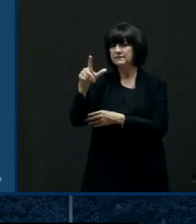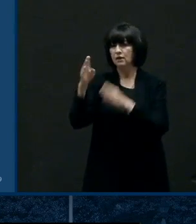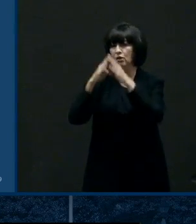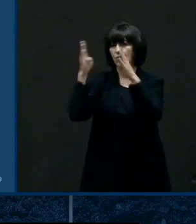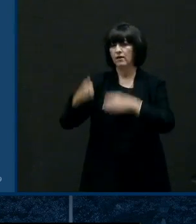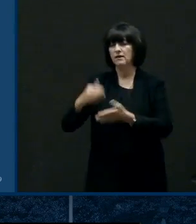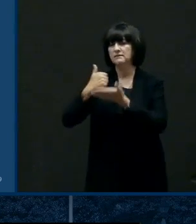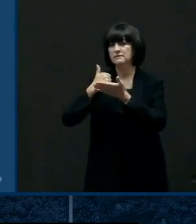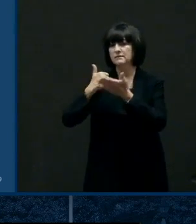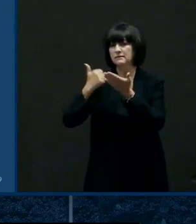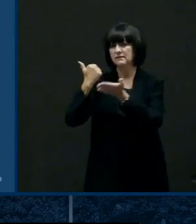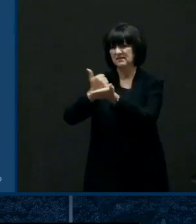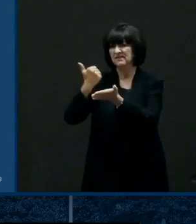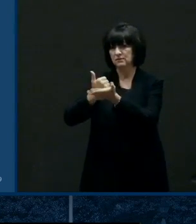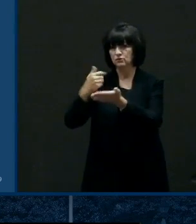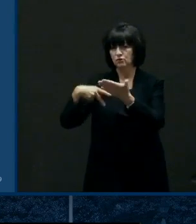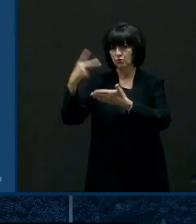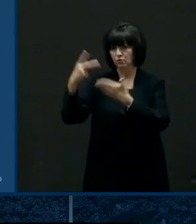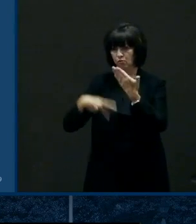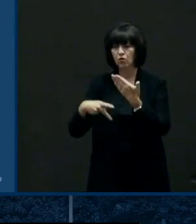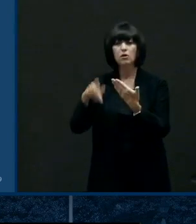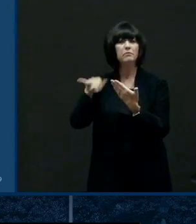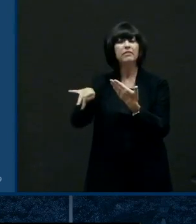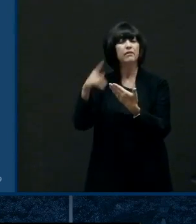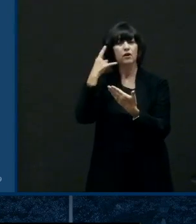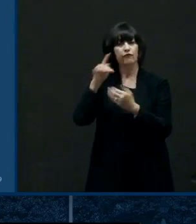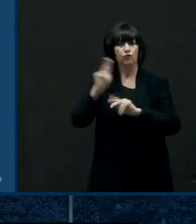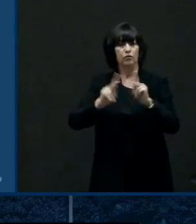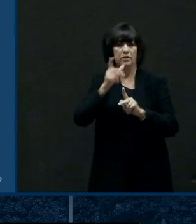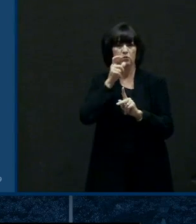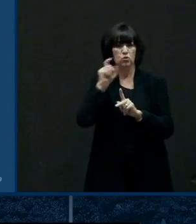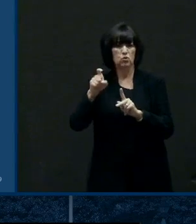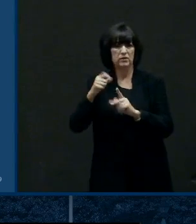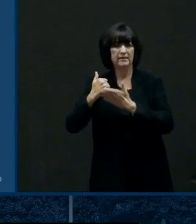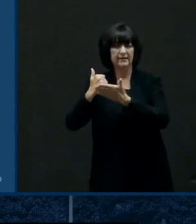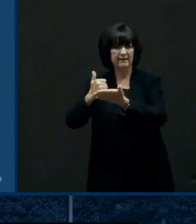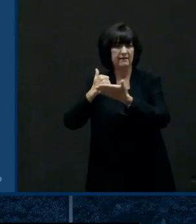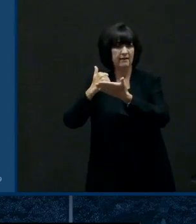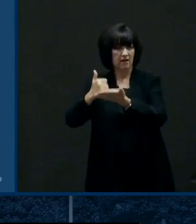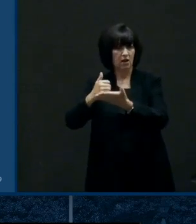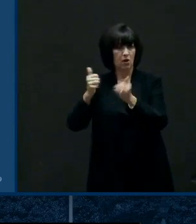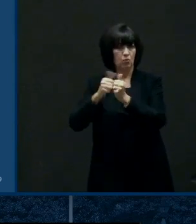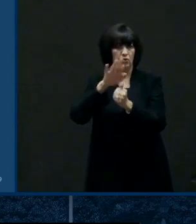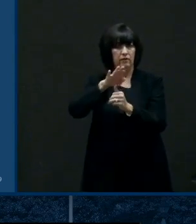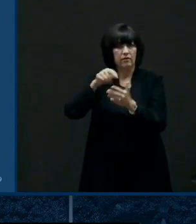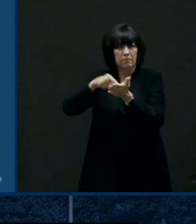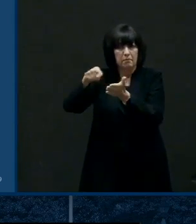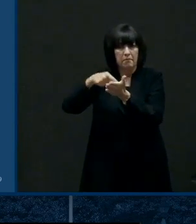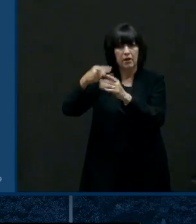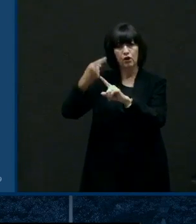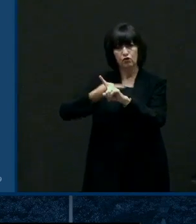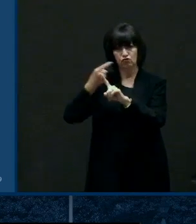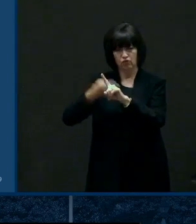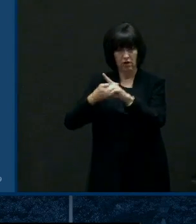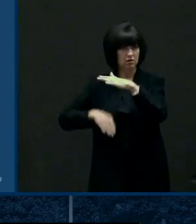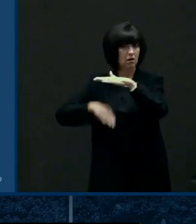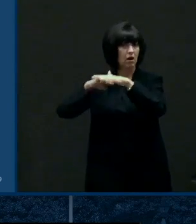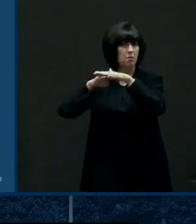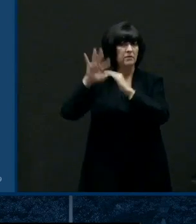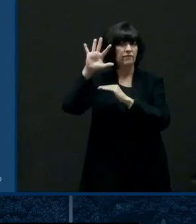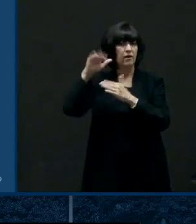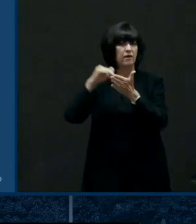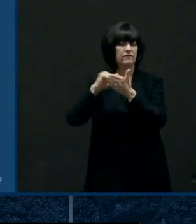for those who need assistance rental assistance up to five thousand dollars for those in an emergency uh